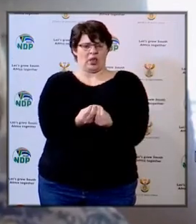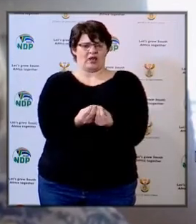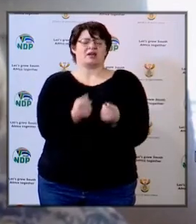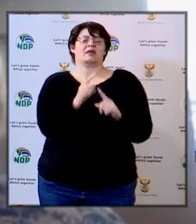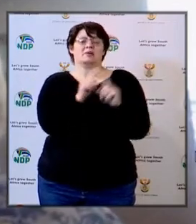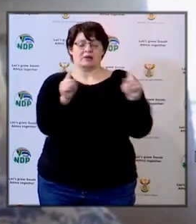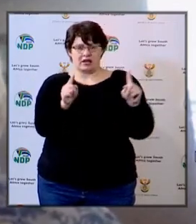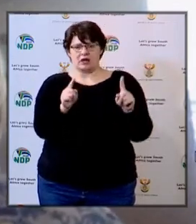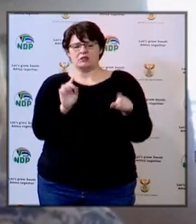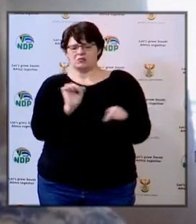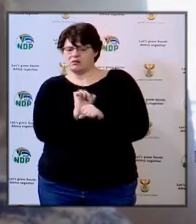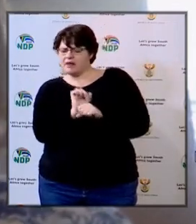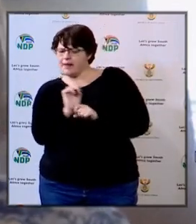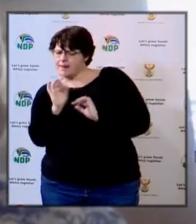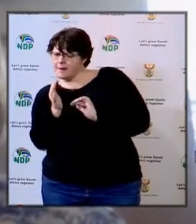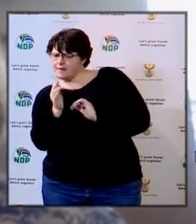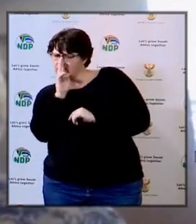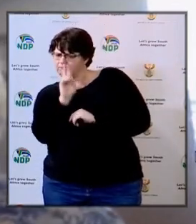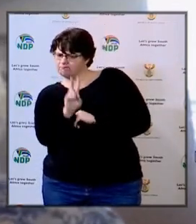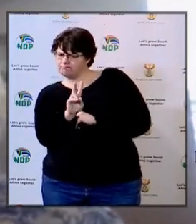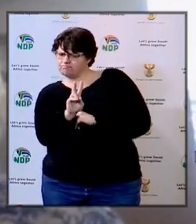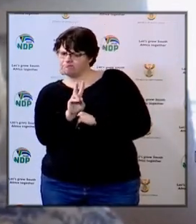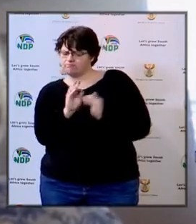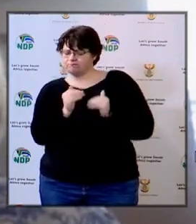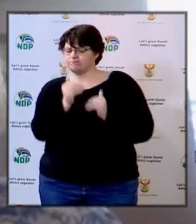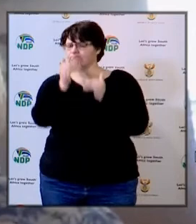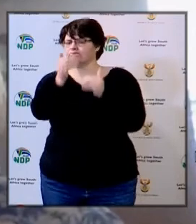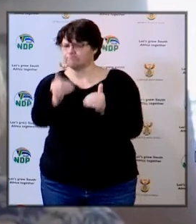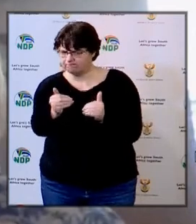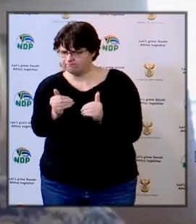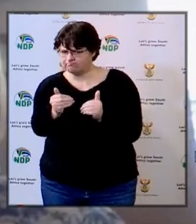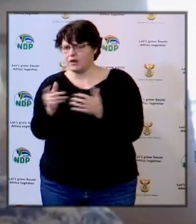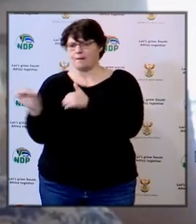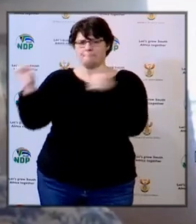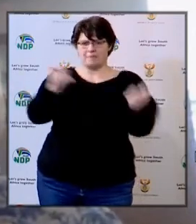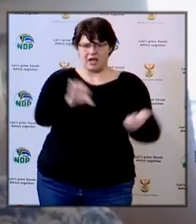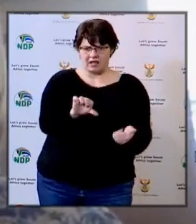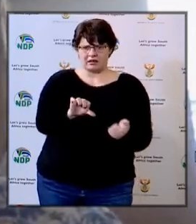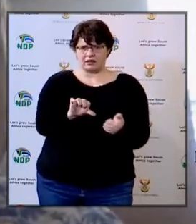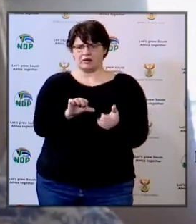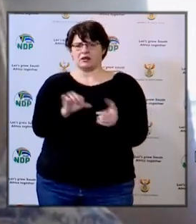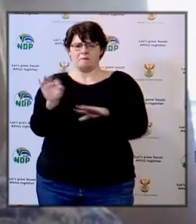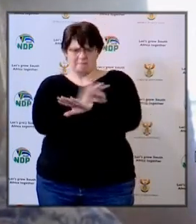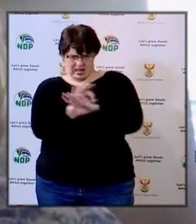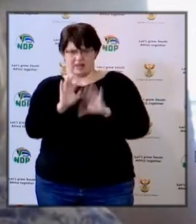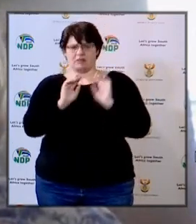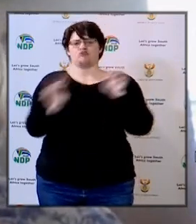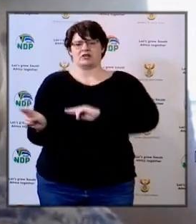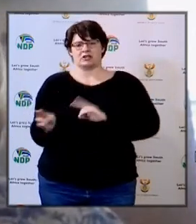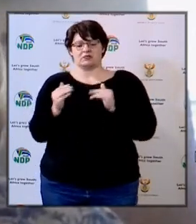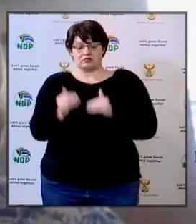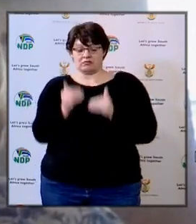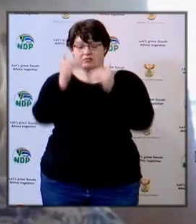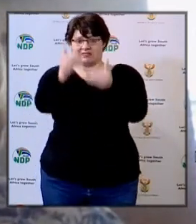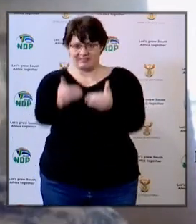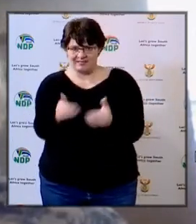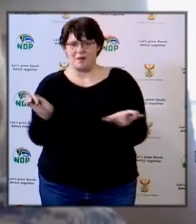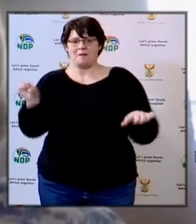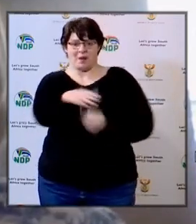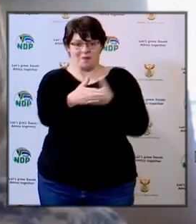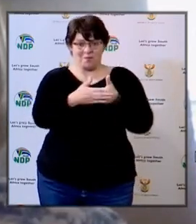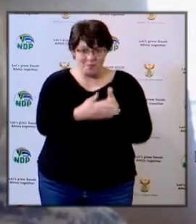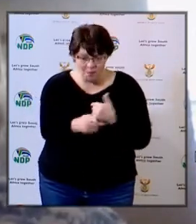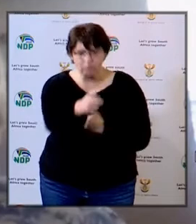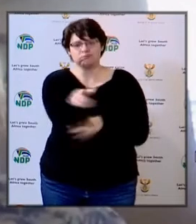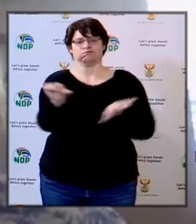but our schools are also currently working on a plan for when the new, the additional learners come on board so that they can